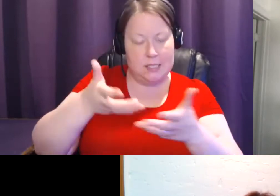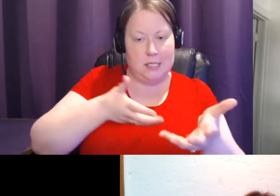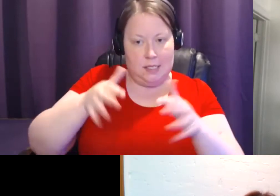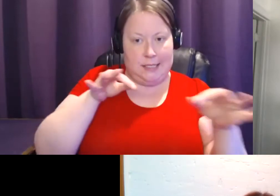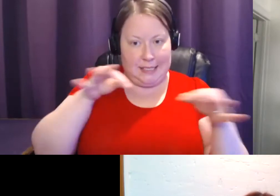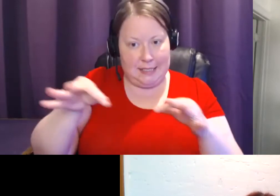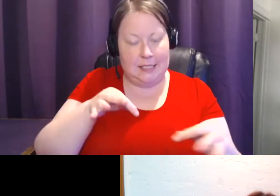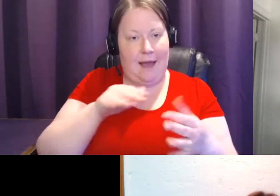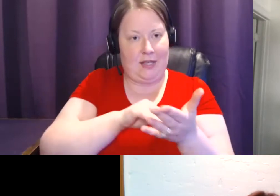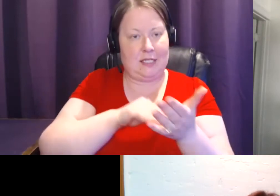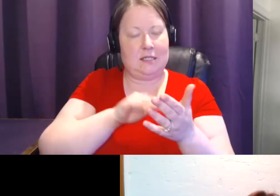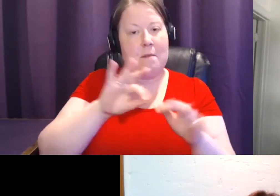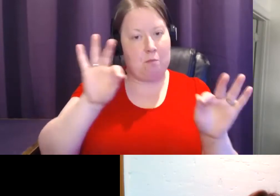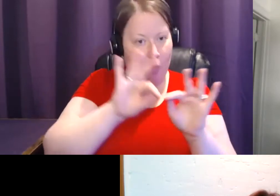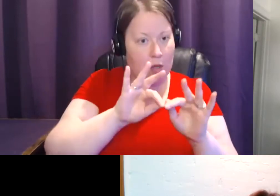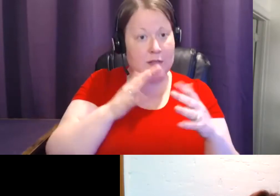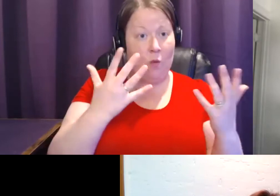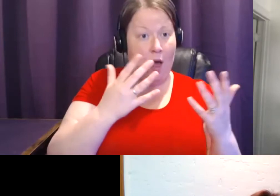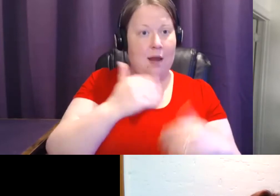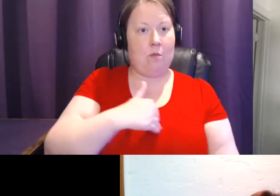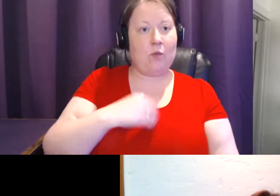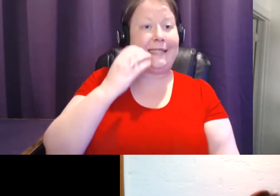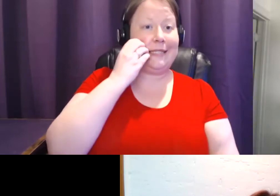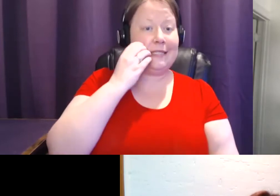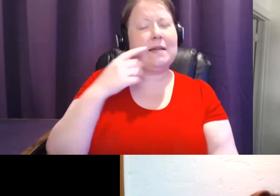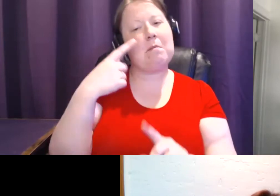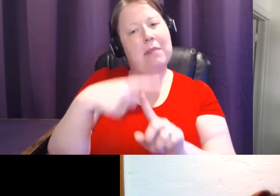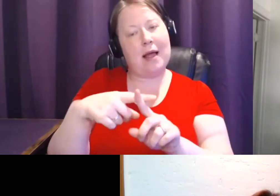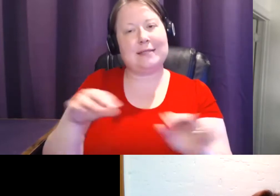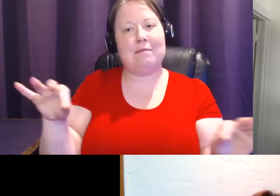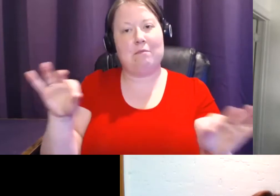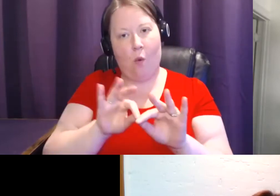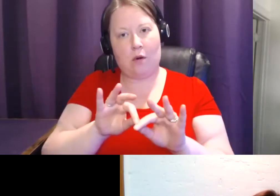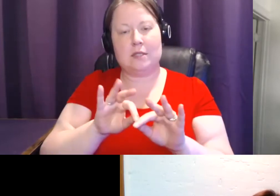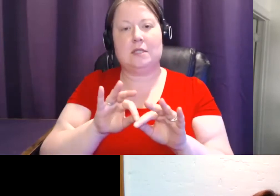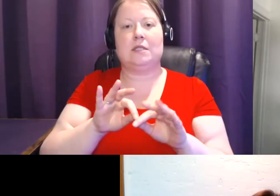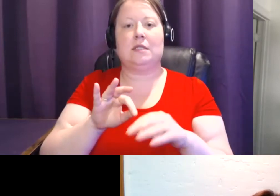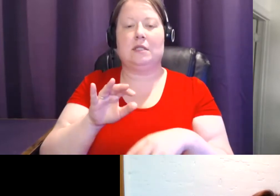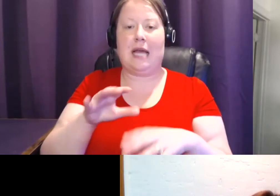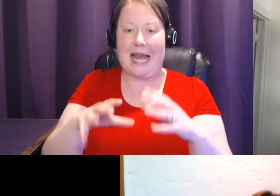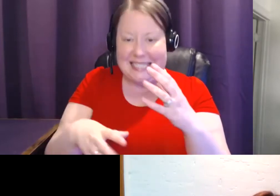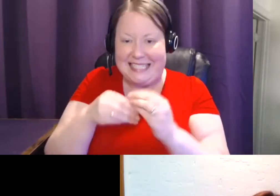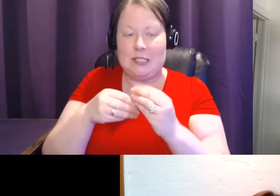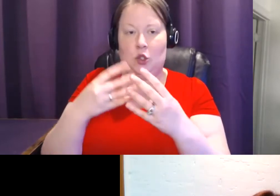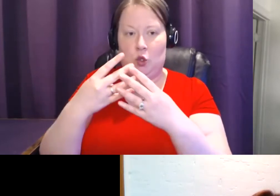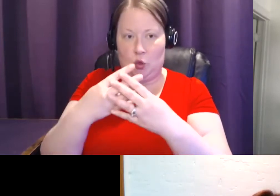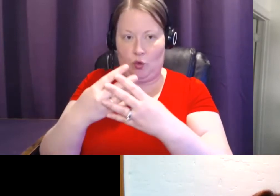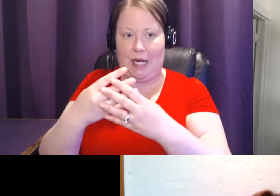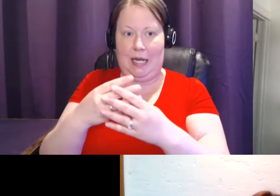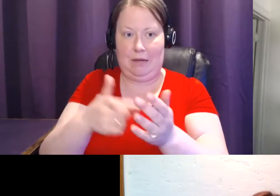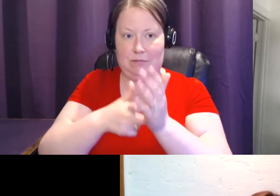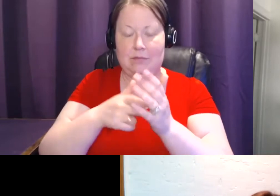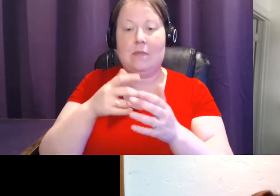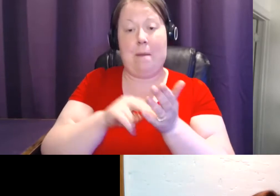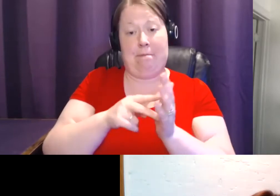of not only breast density, but of the important critical additional screening so that we have the